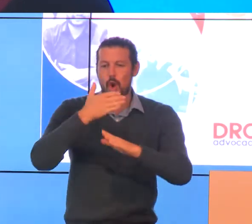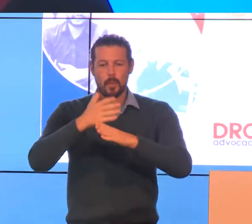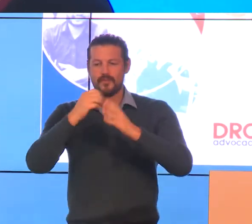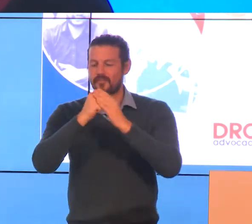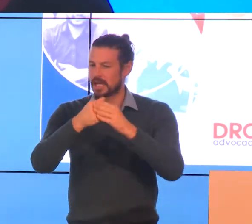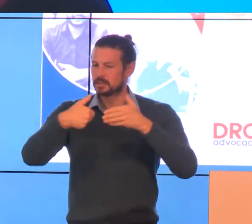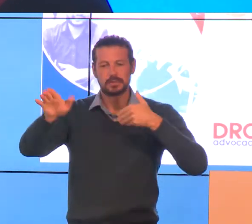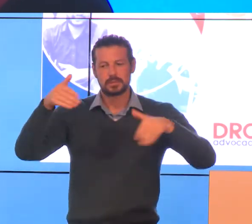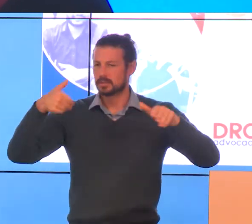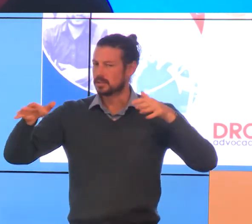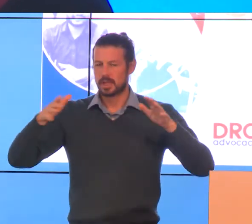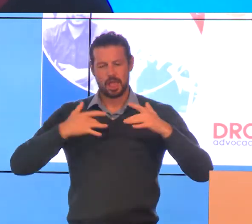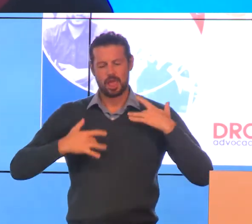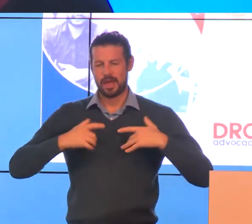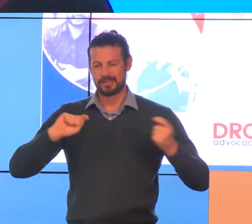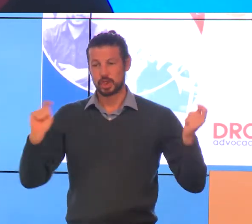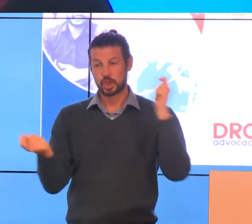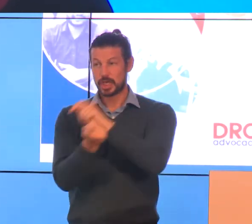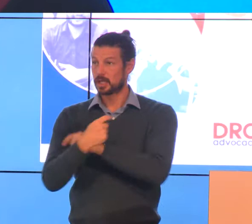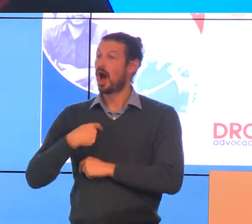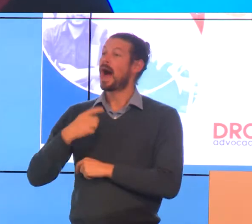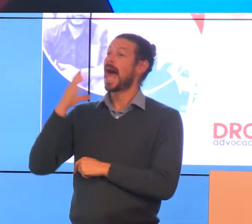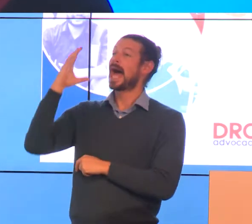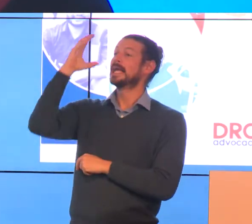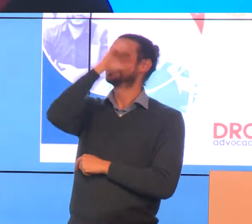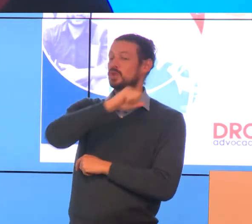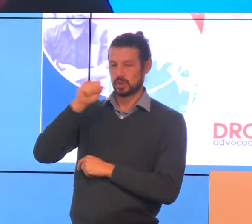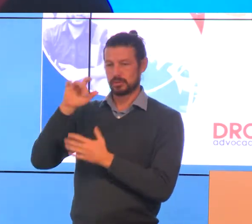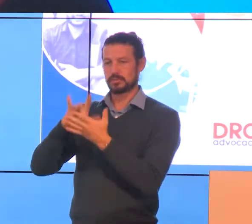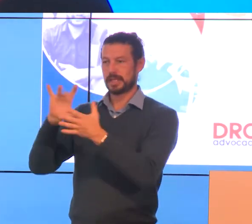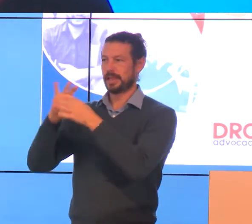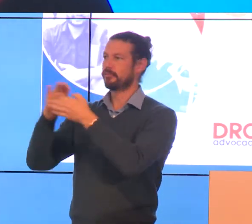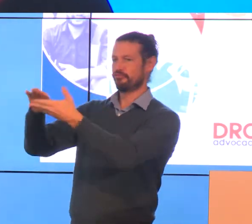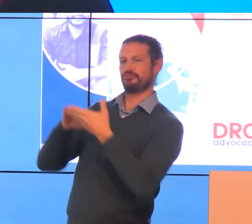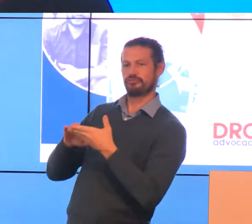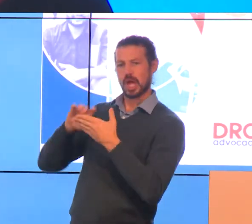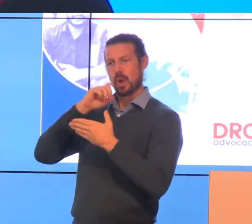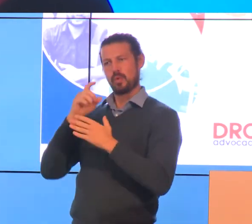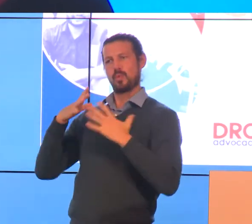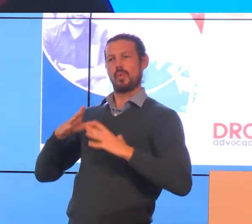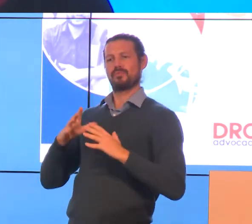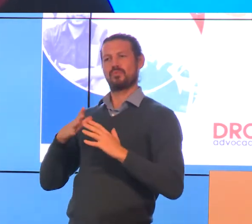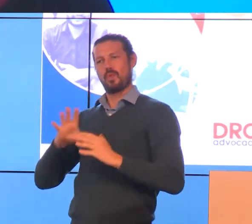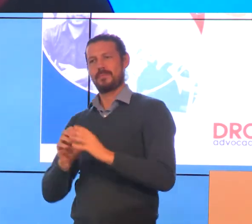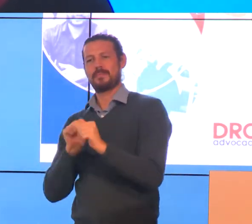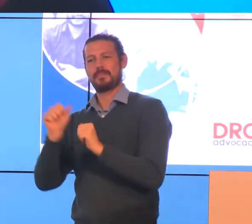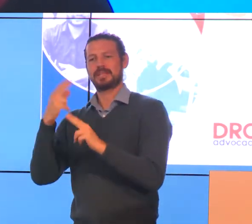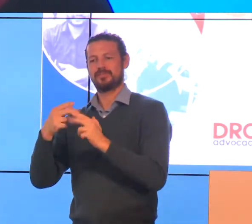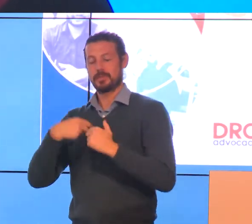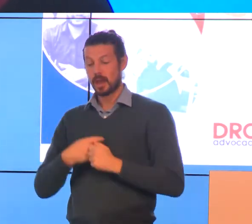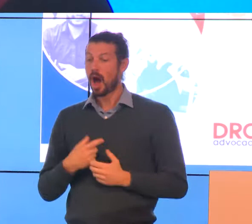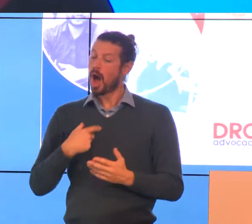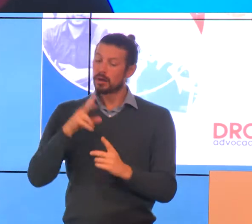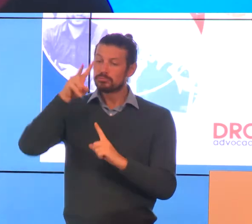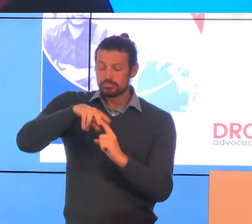honestly thought that Centrelink would act in my best interest. I submitted my application to the best of my ability